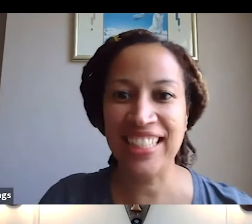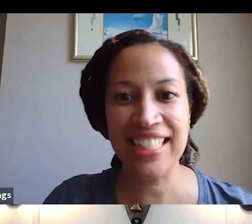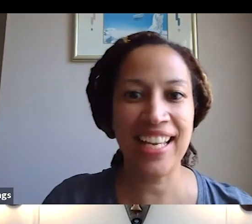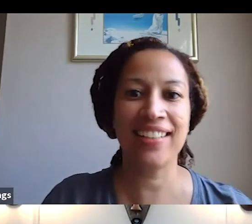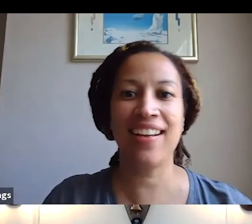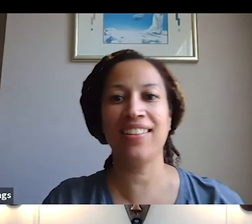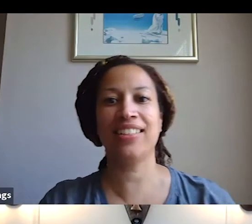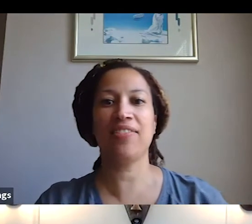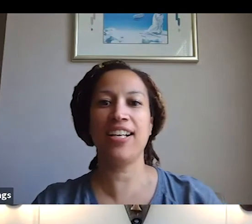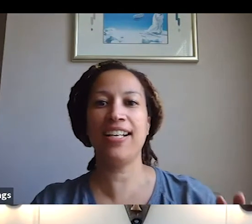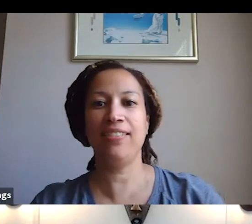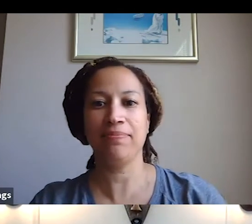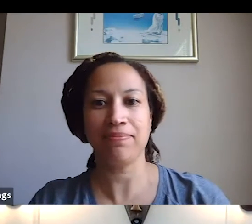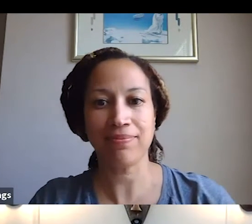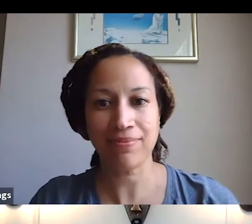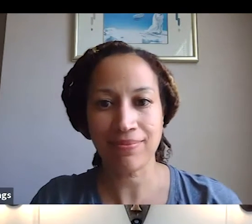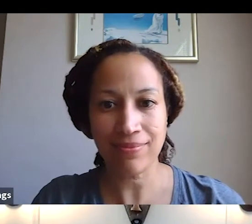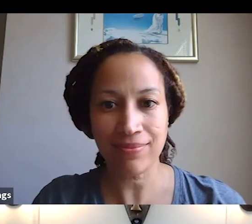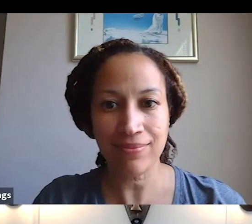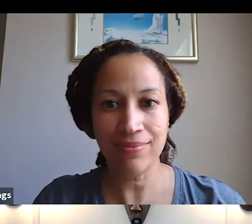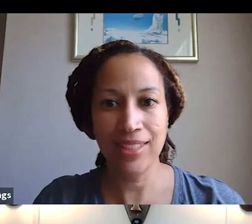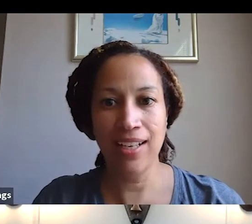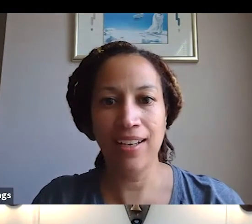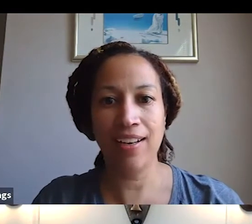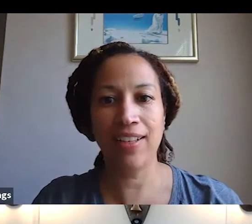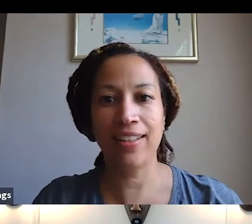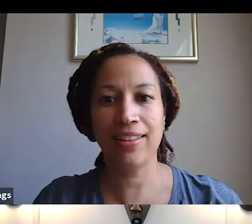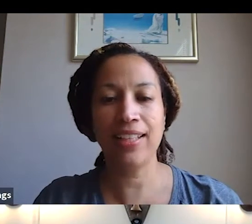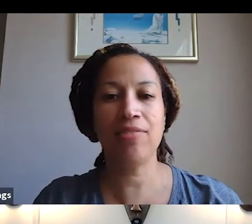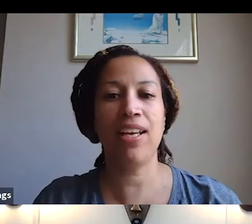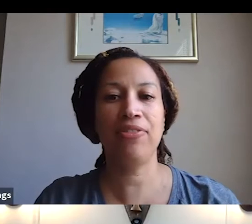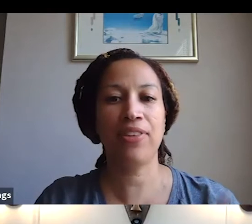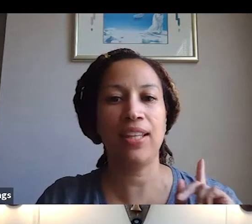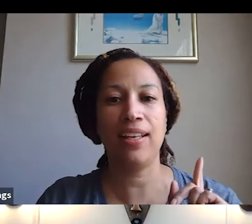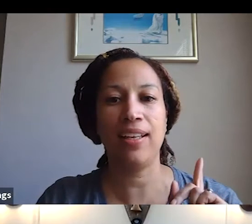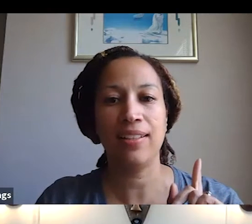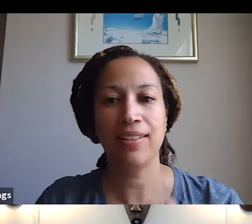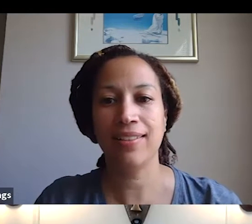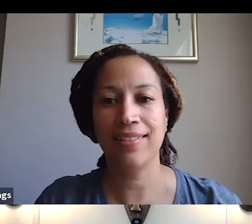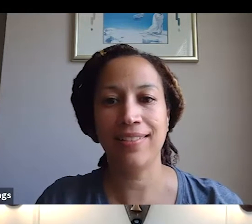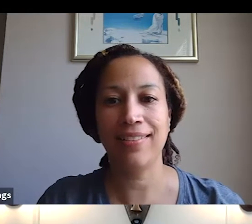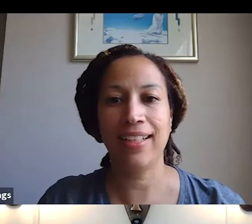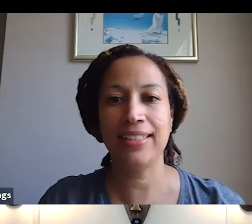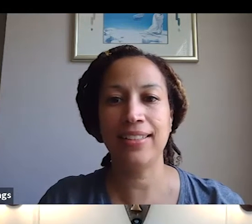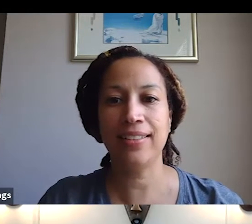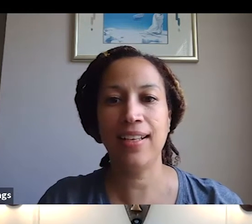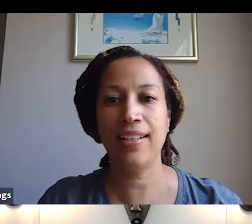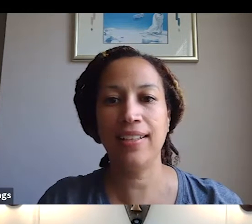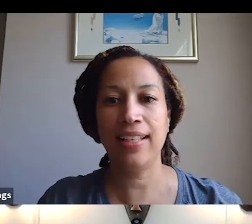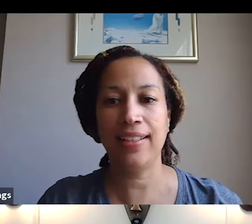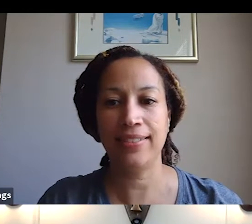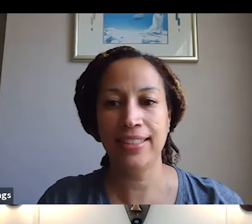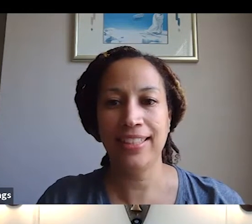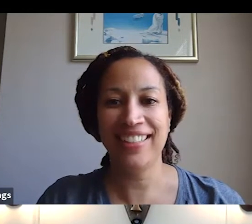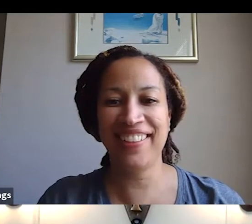Look at technology, right? All right. Thank you, Ed, for that idea. Yay,